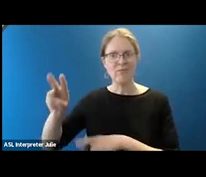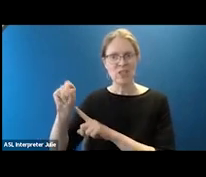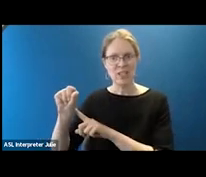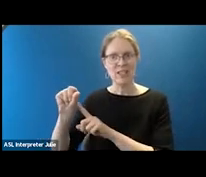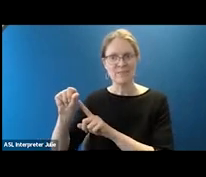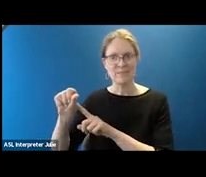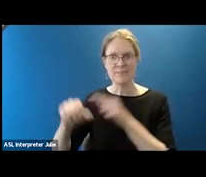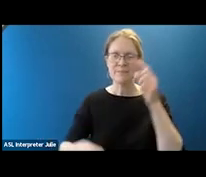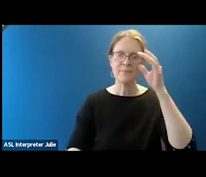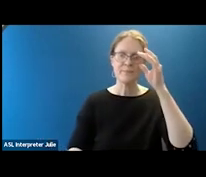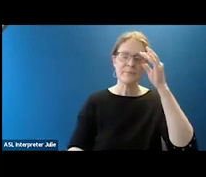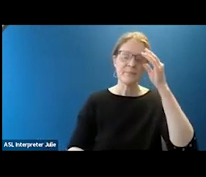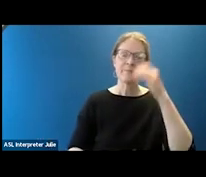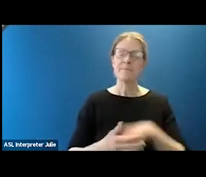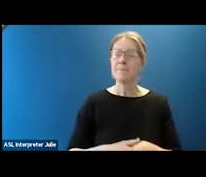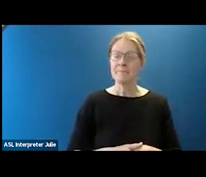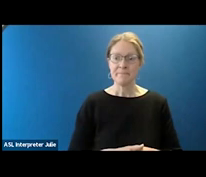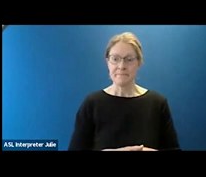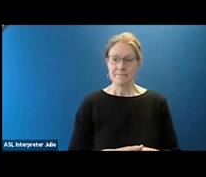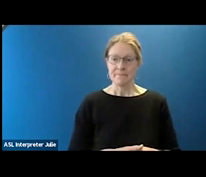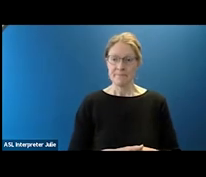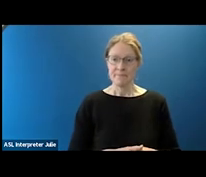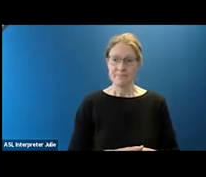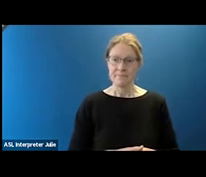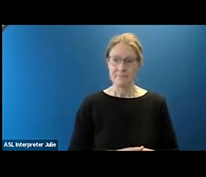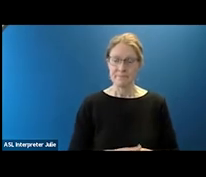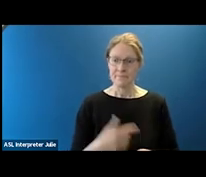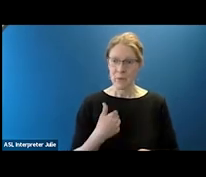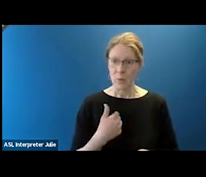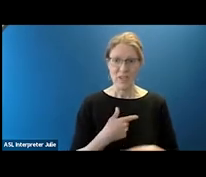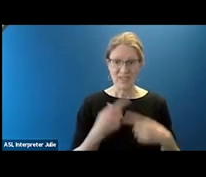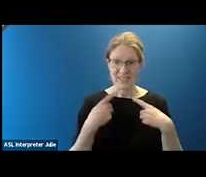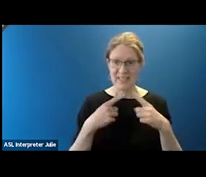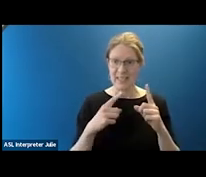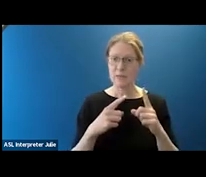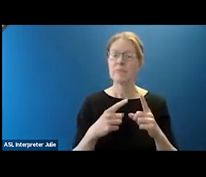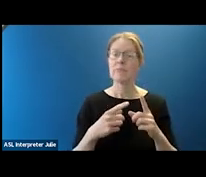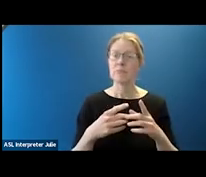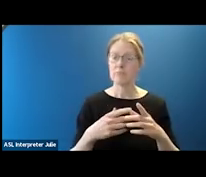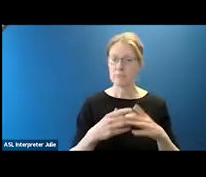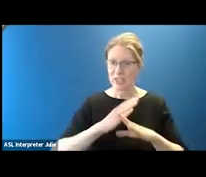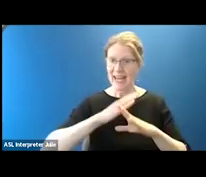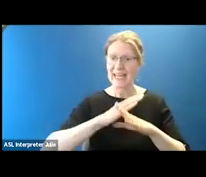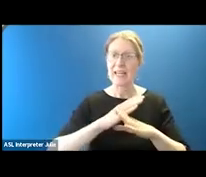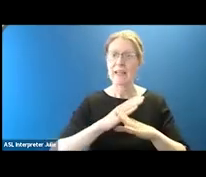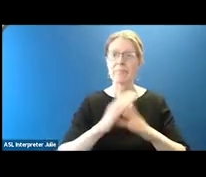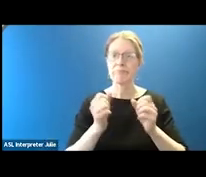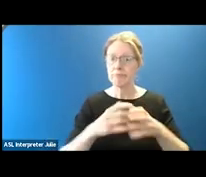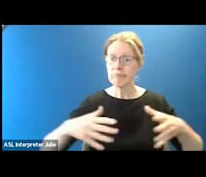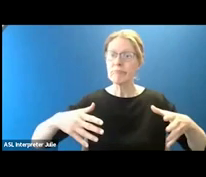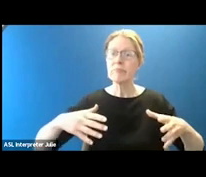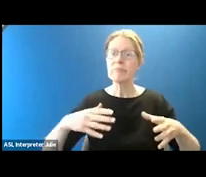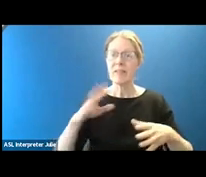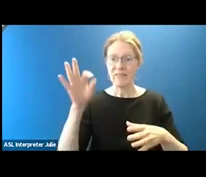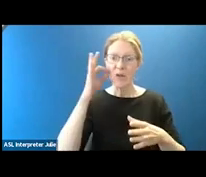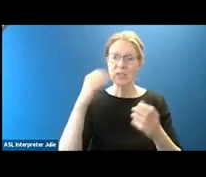We couldn't be as successful in protecting and expanding federal support for the arts without you, the constituent. The